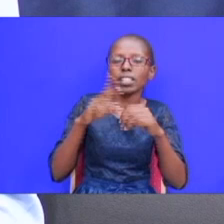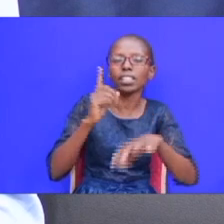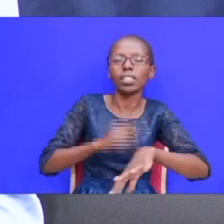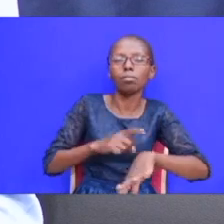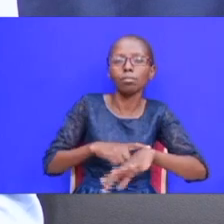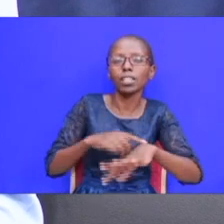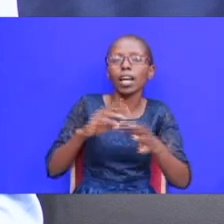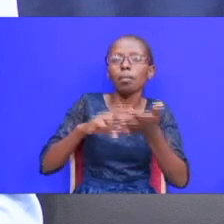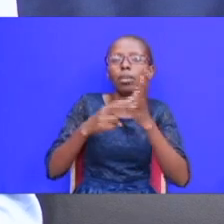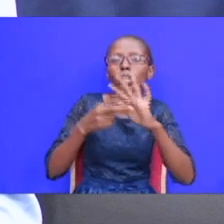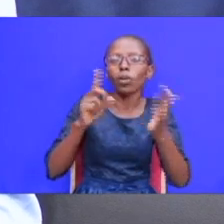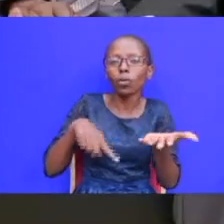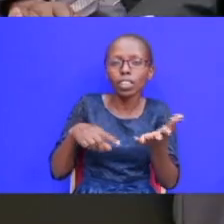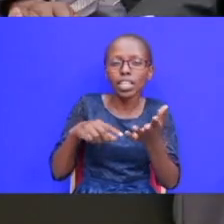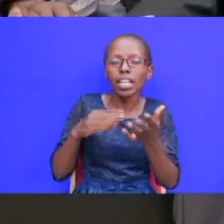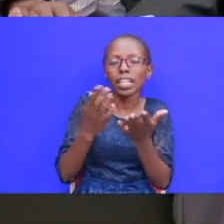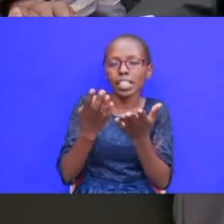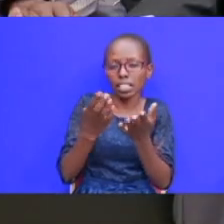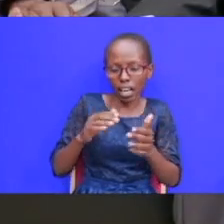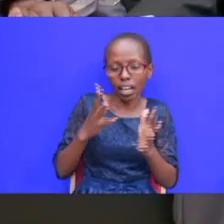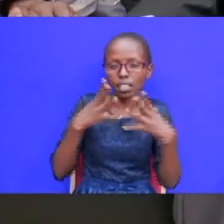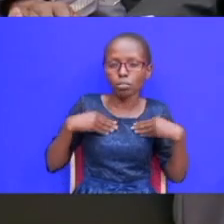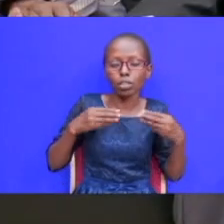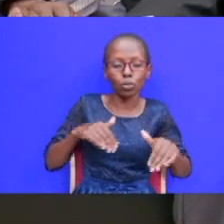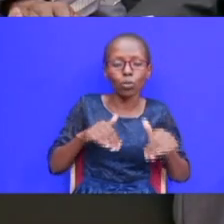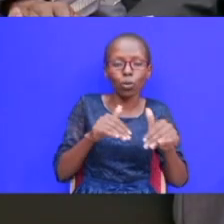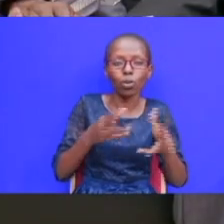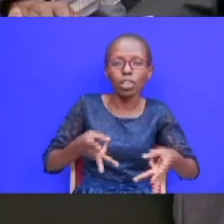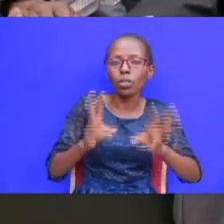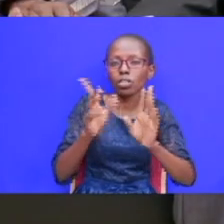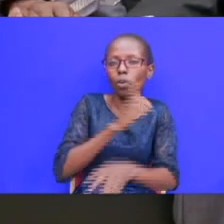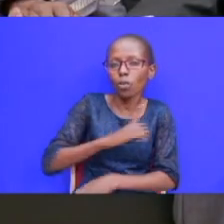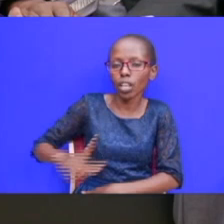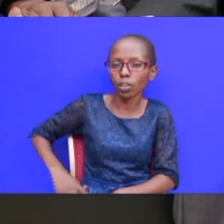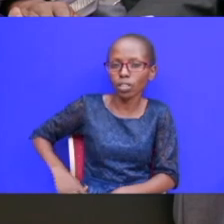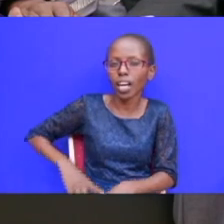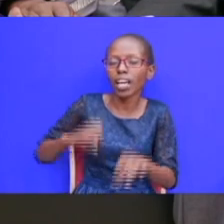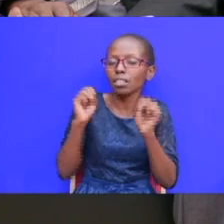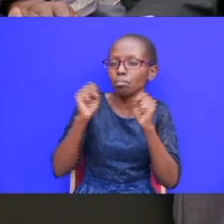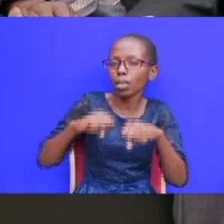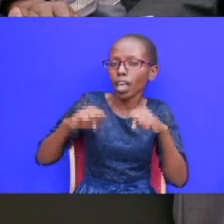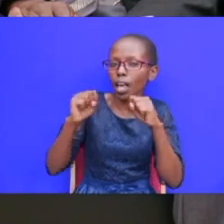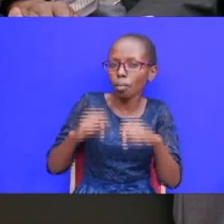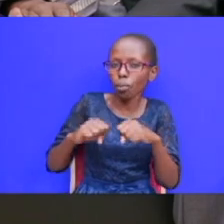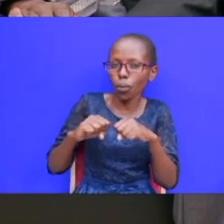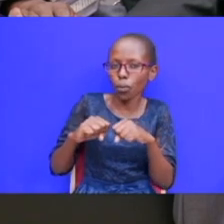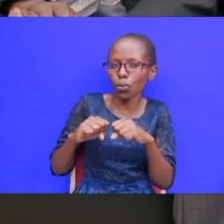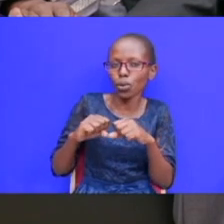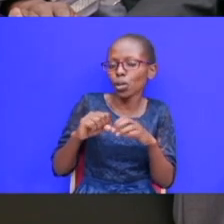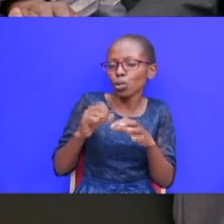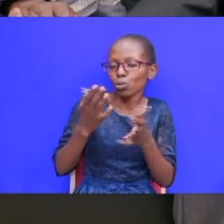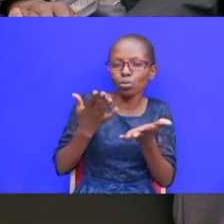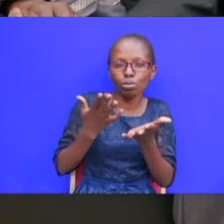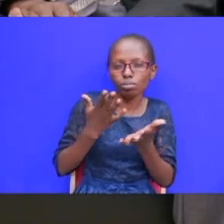accepted to follow the ways of god and he's ready to um be able to um to just